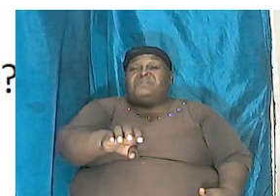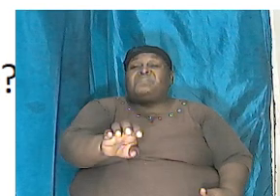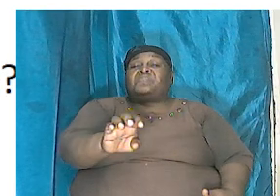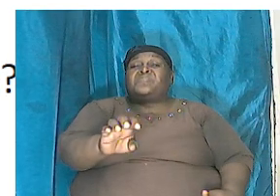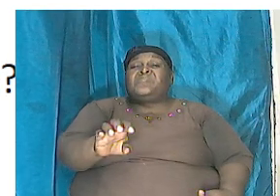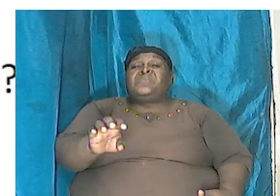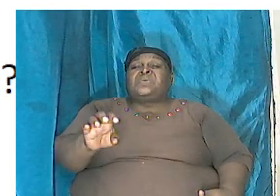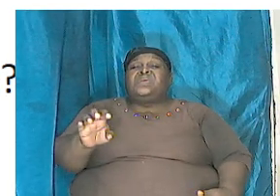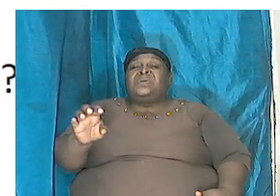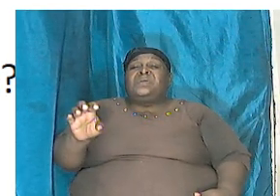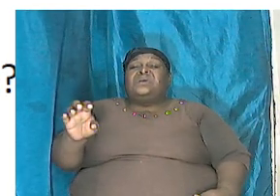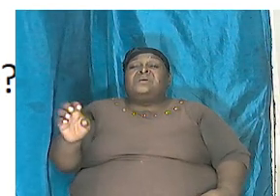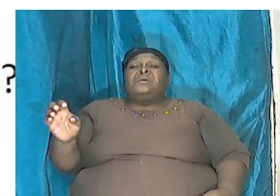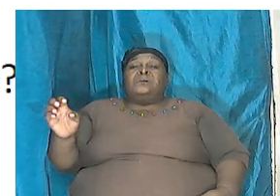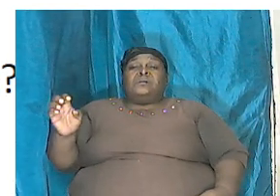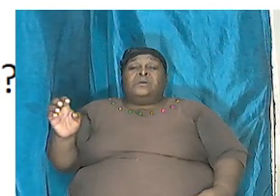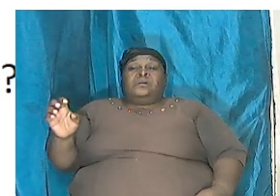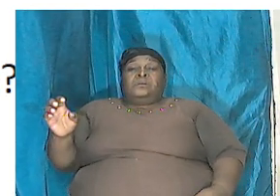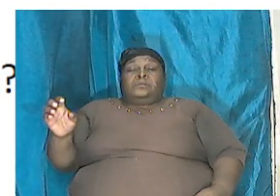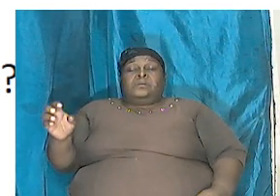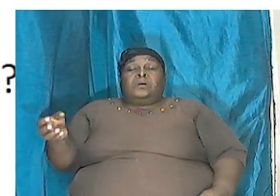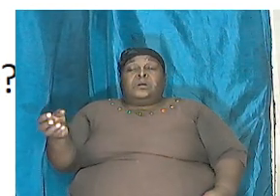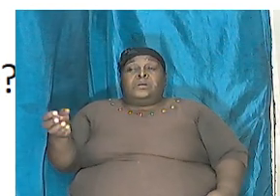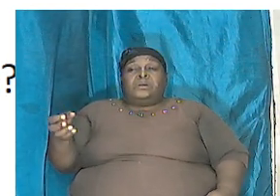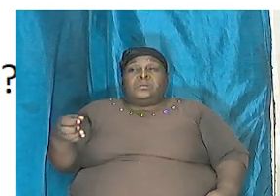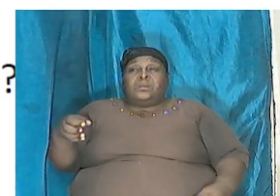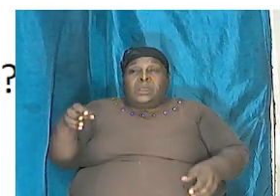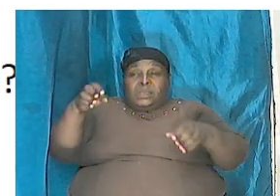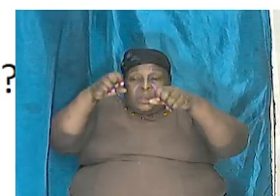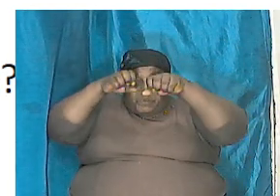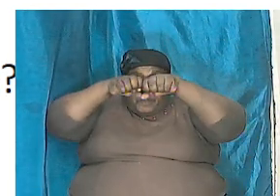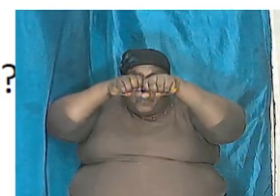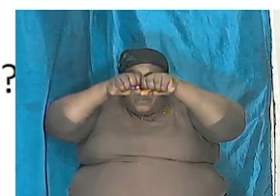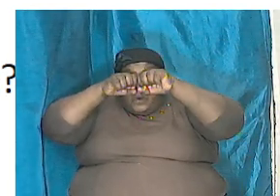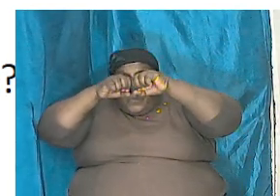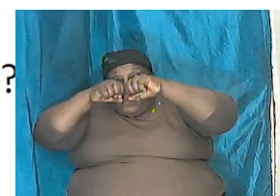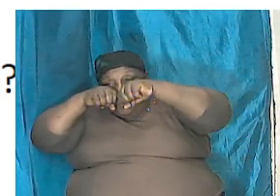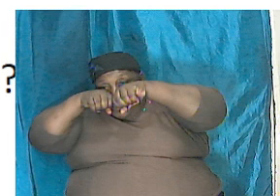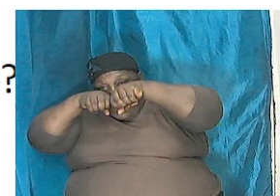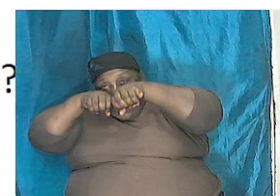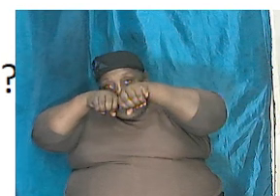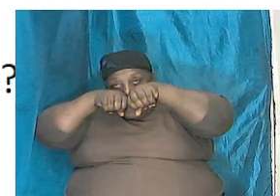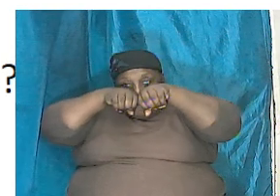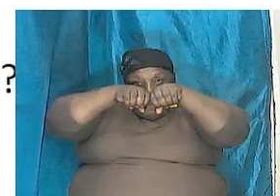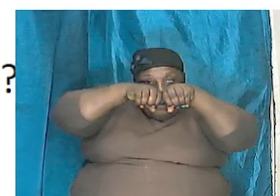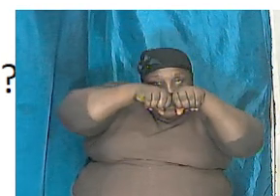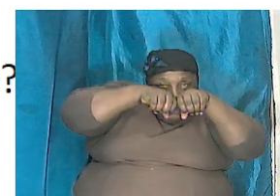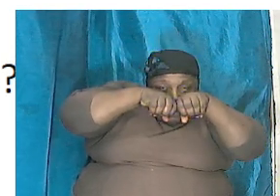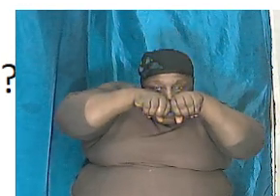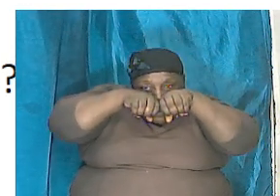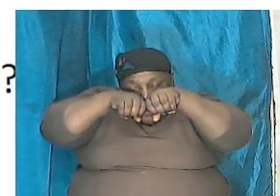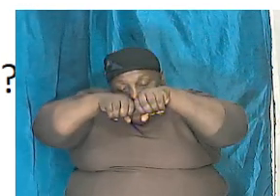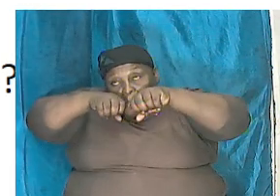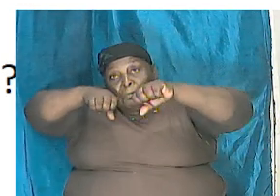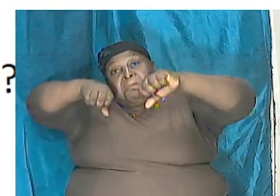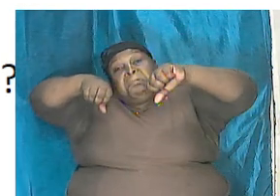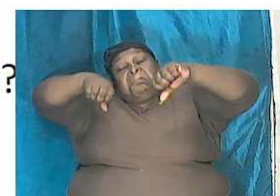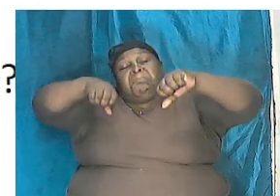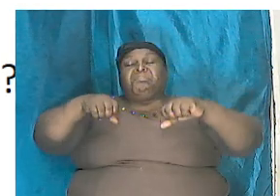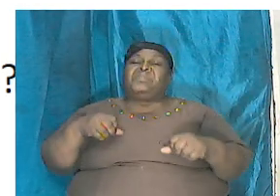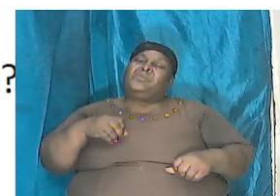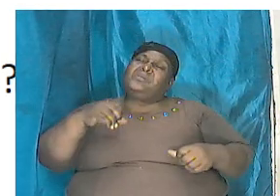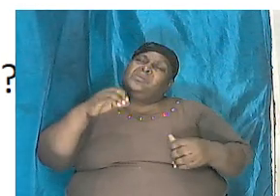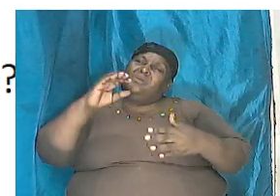and those kind of things animals that we are aware of these big animals and so when you read into newer